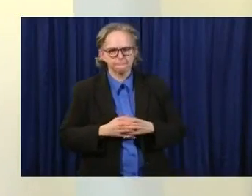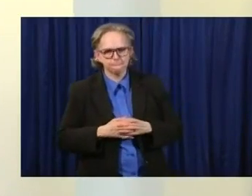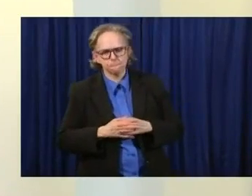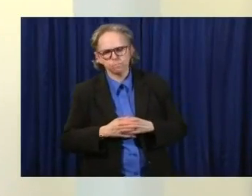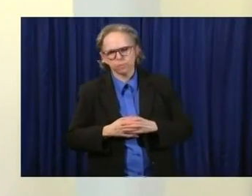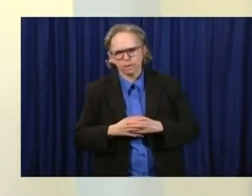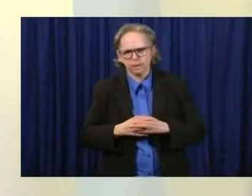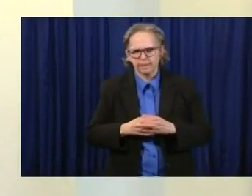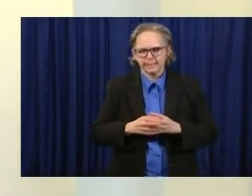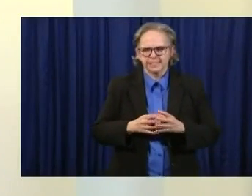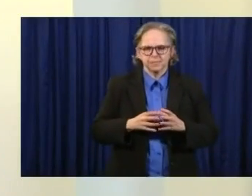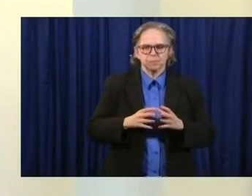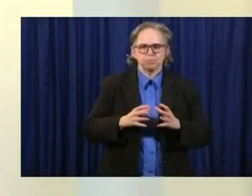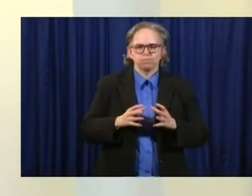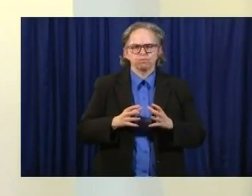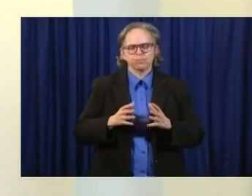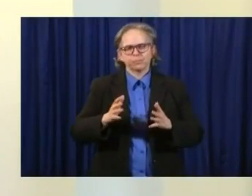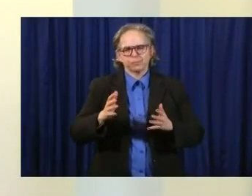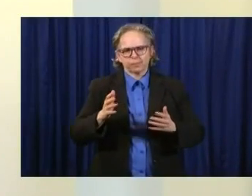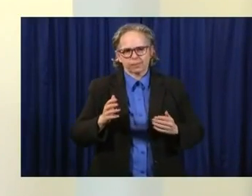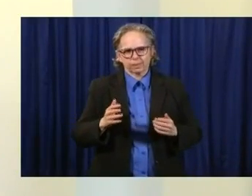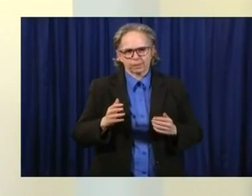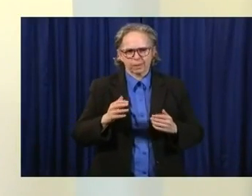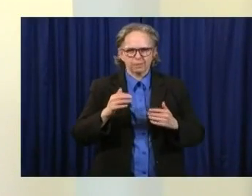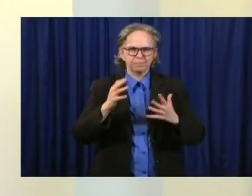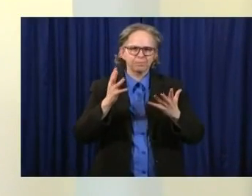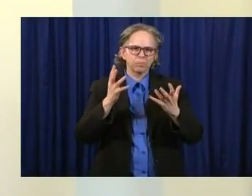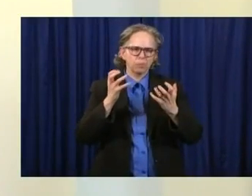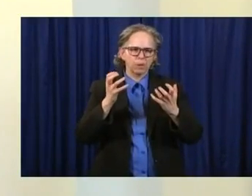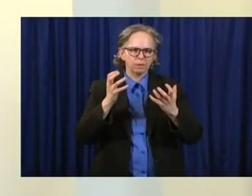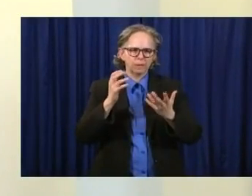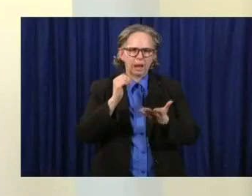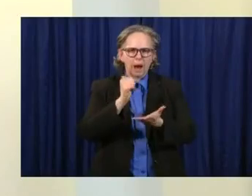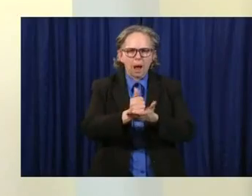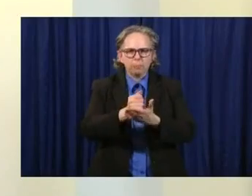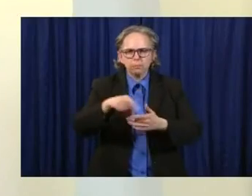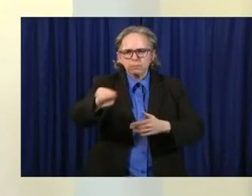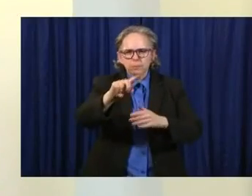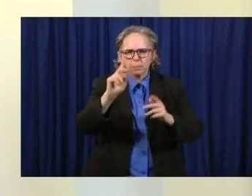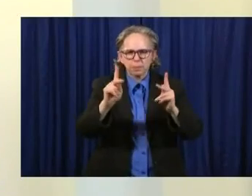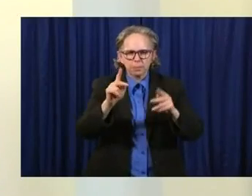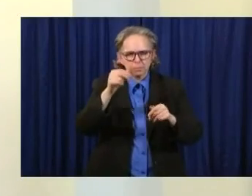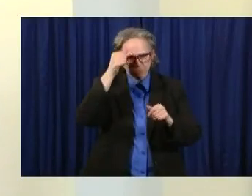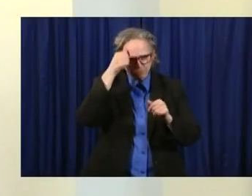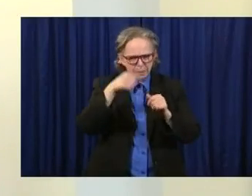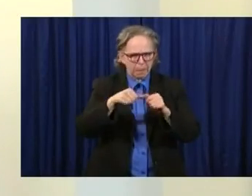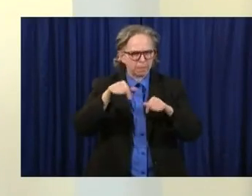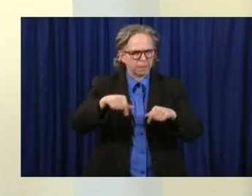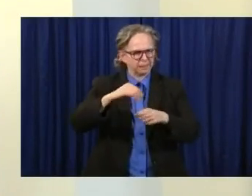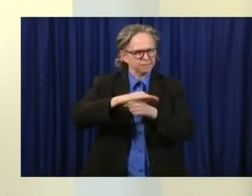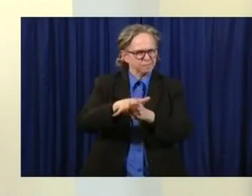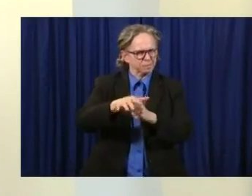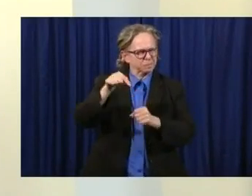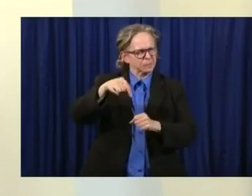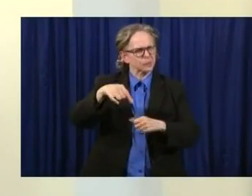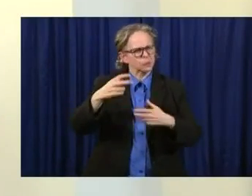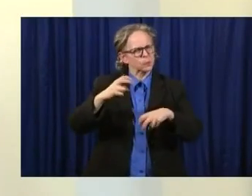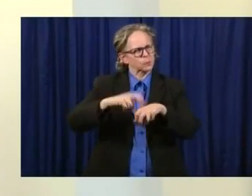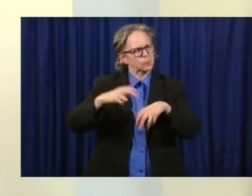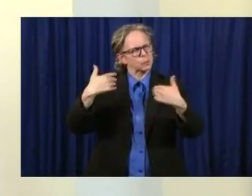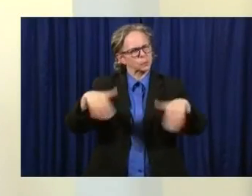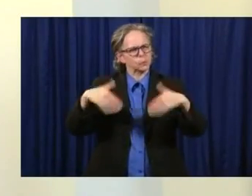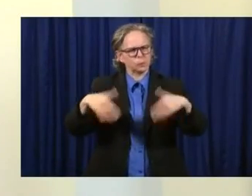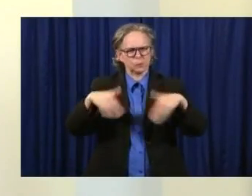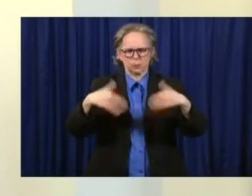help people remember what this virus is because I think it's been very easy as we think and we